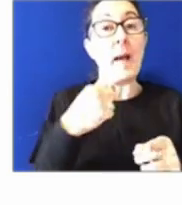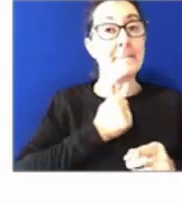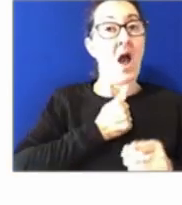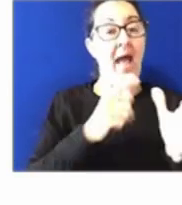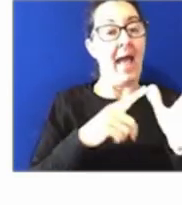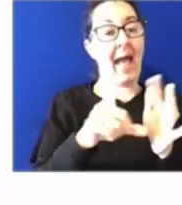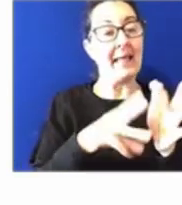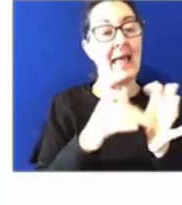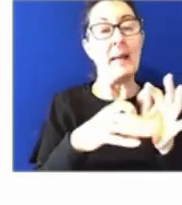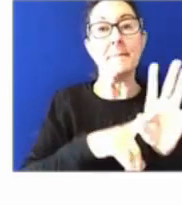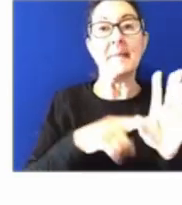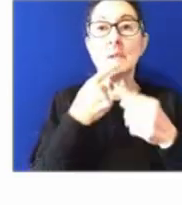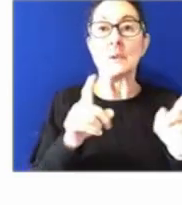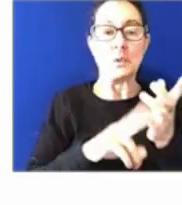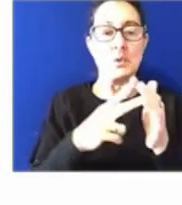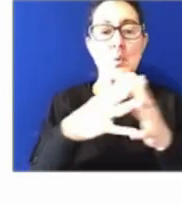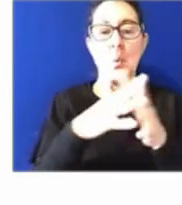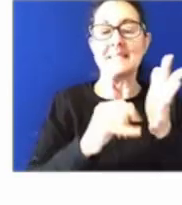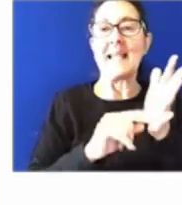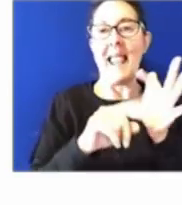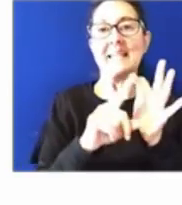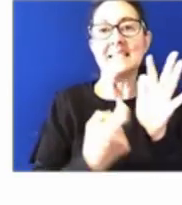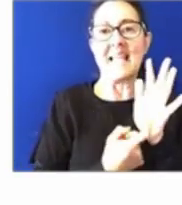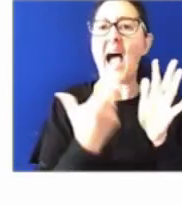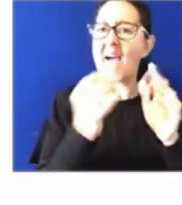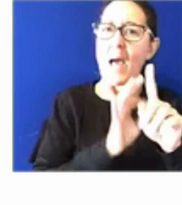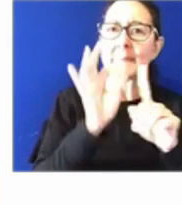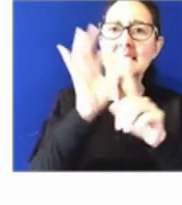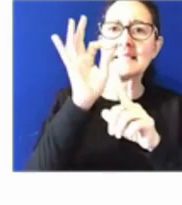give you regular updates on all the courses that are available.